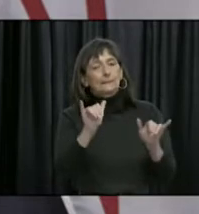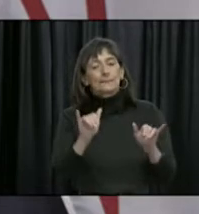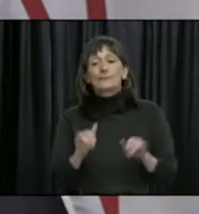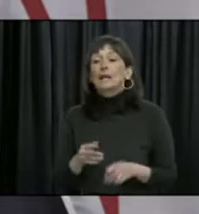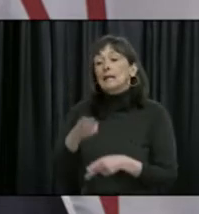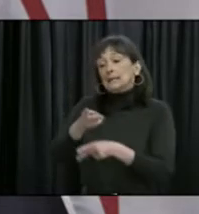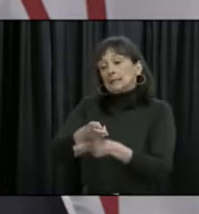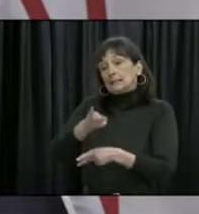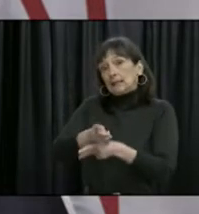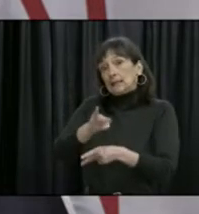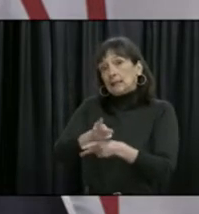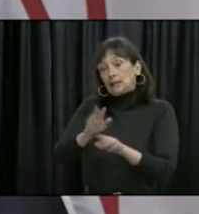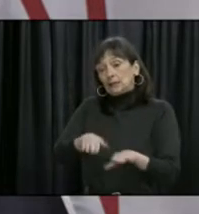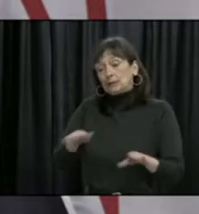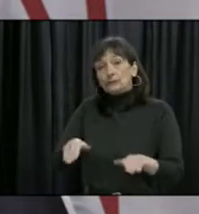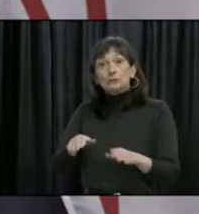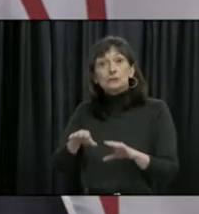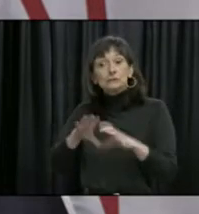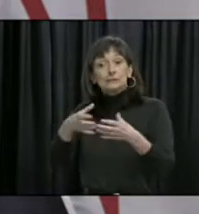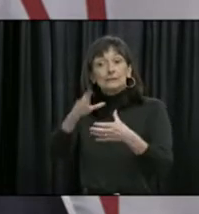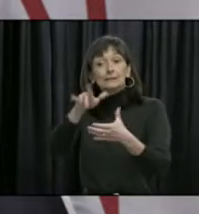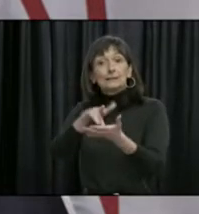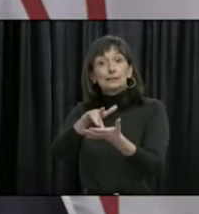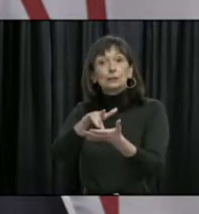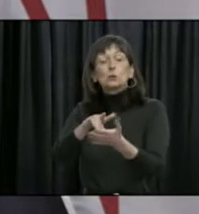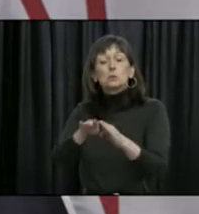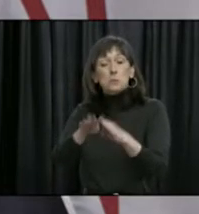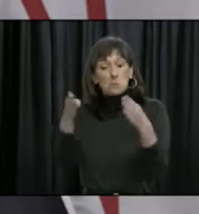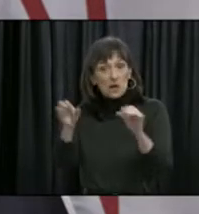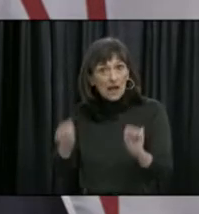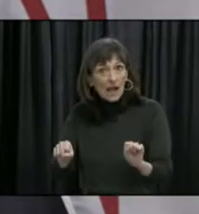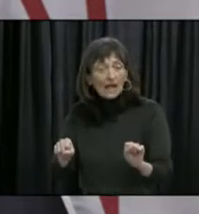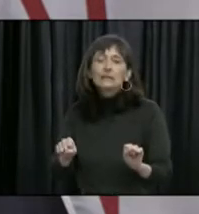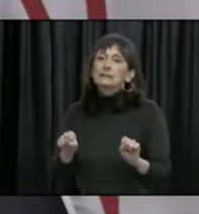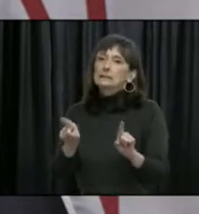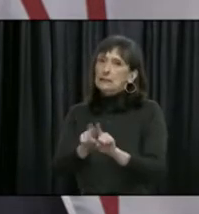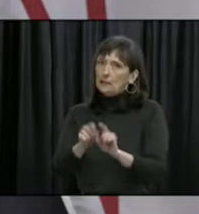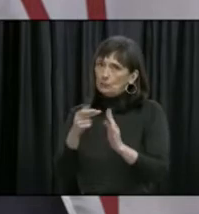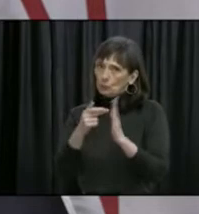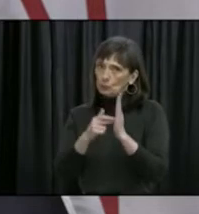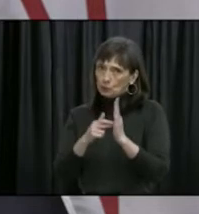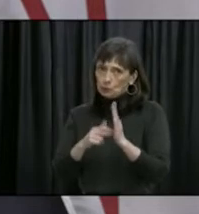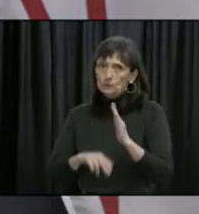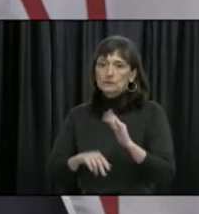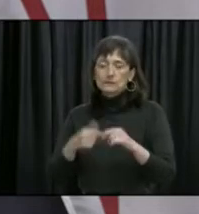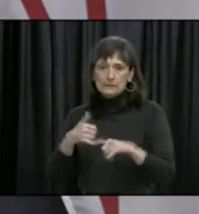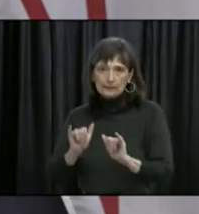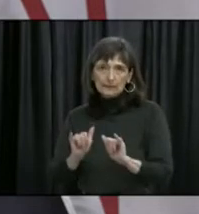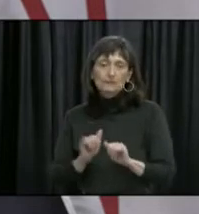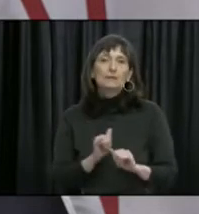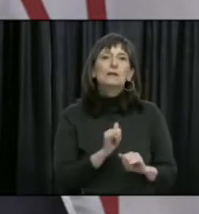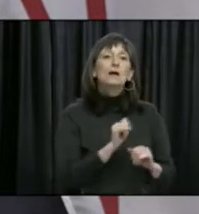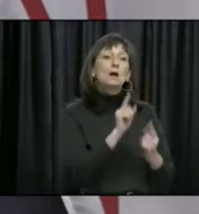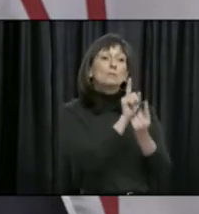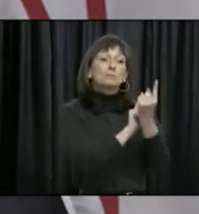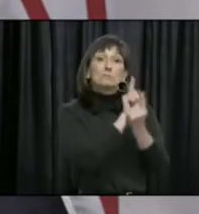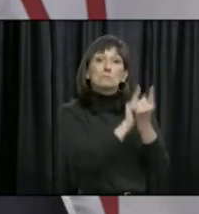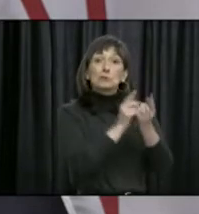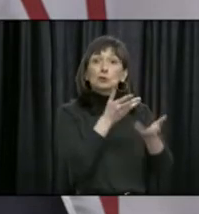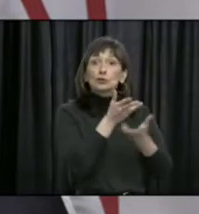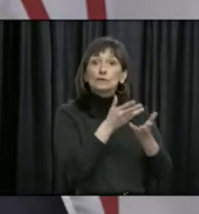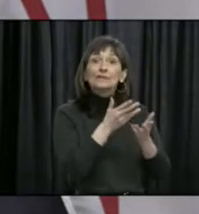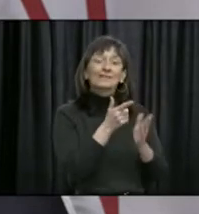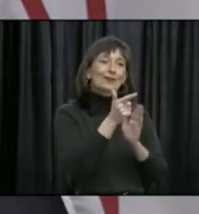will reopen with limitations and restrictions in place. Professional services, such as accounting firms, law firms, financial